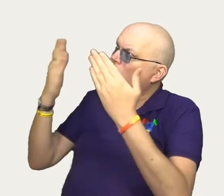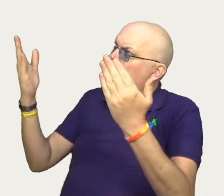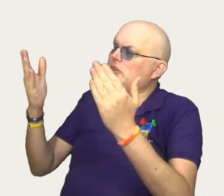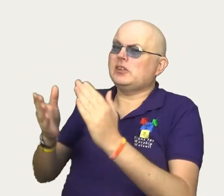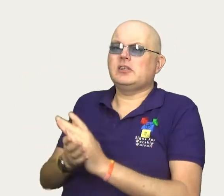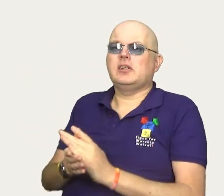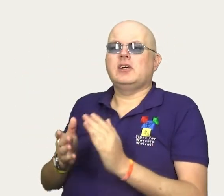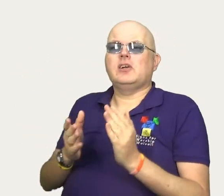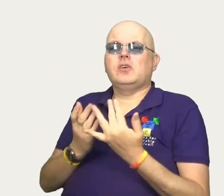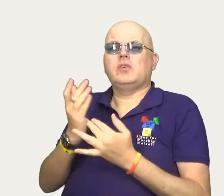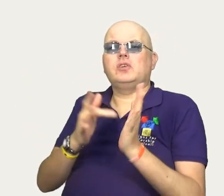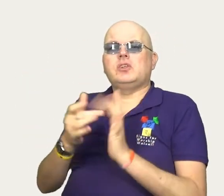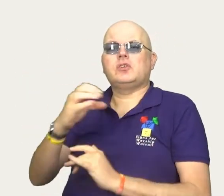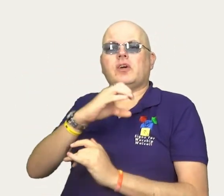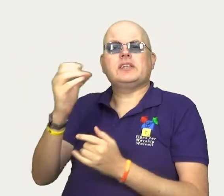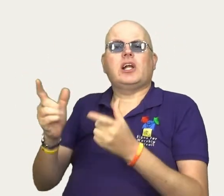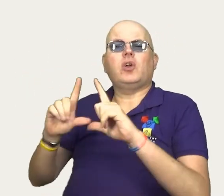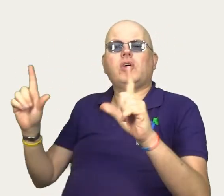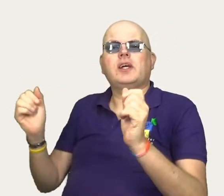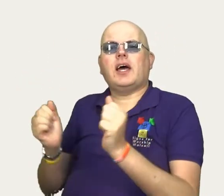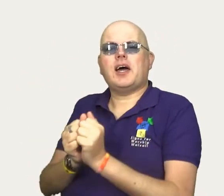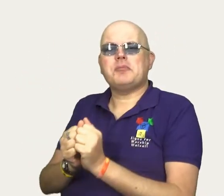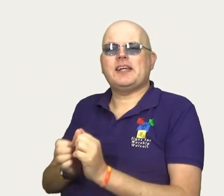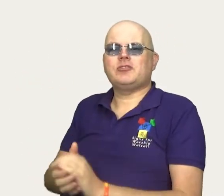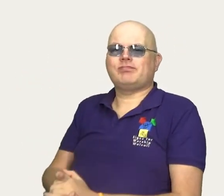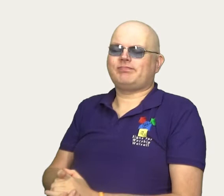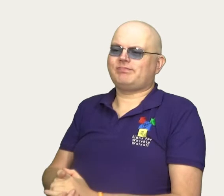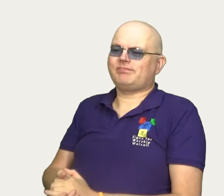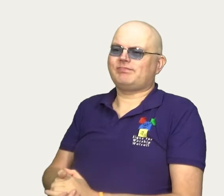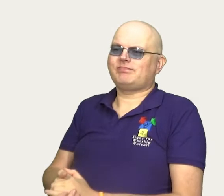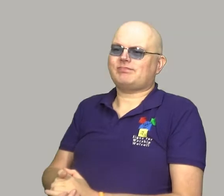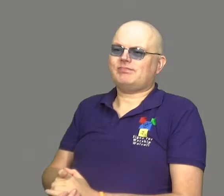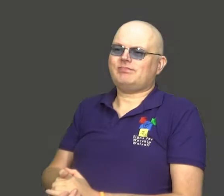truth. Through Jesus Christ, our Lord. Amen.